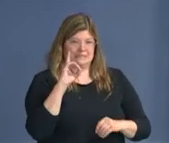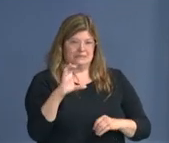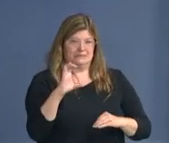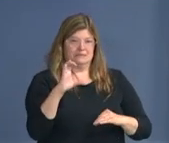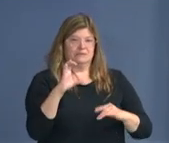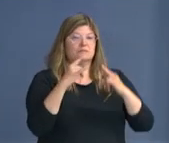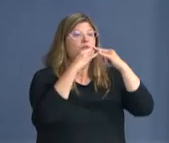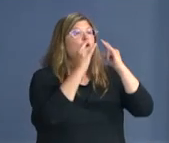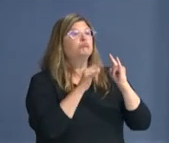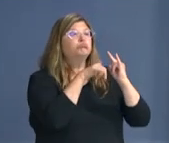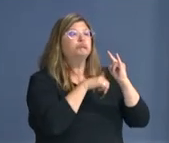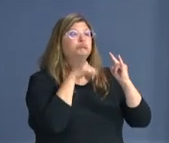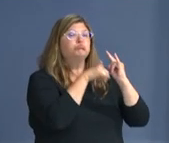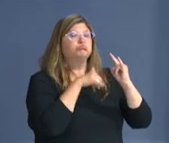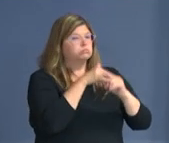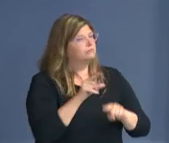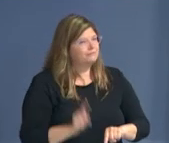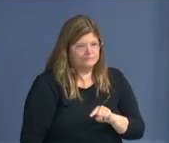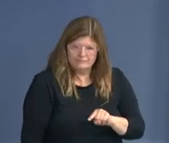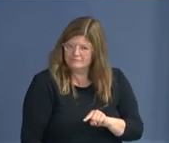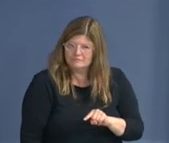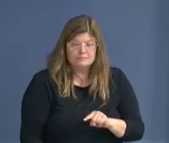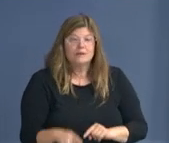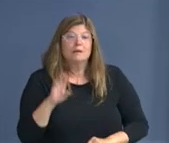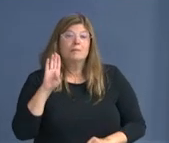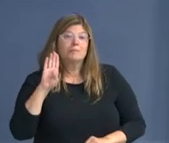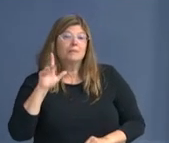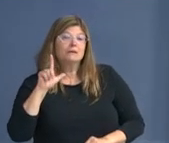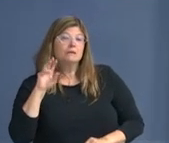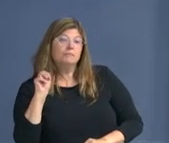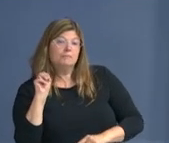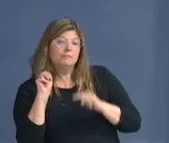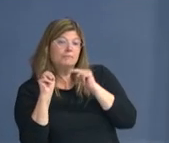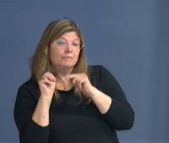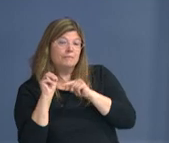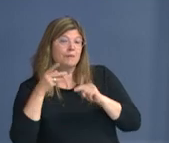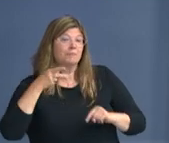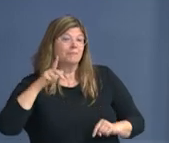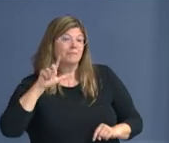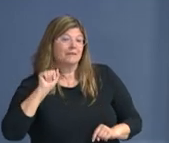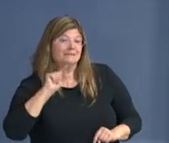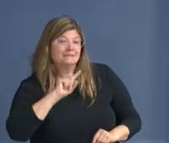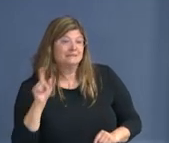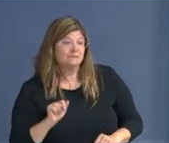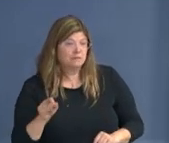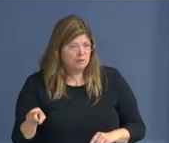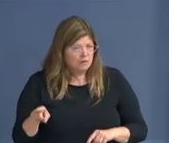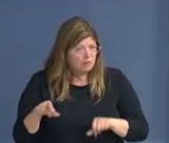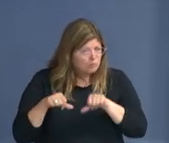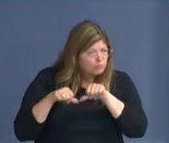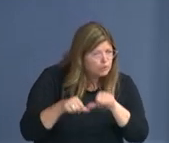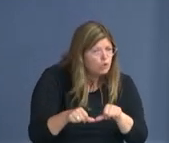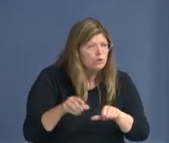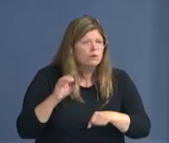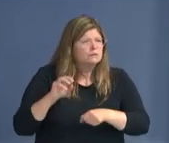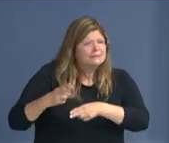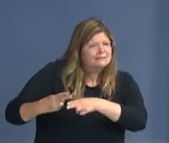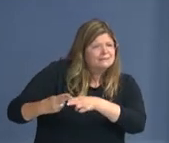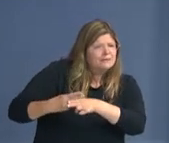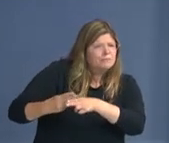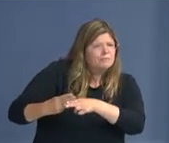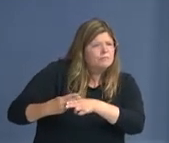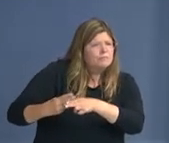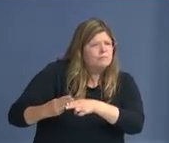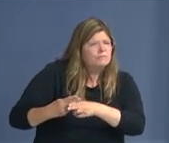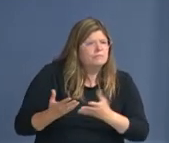this, this Black Lives Matter Plaza, is this something that is permanent? Temporary? What, what can you say